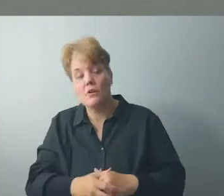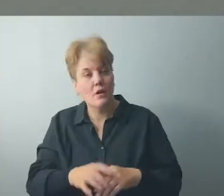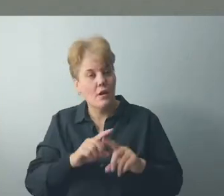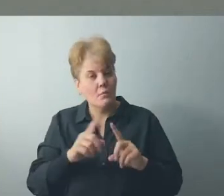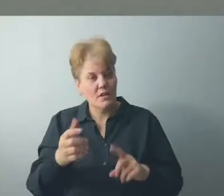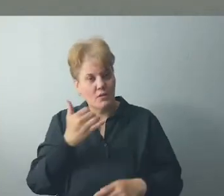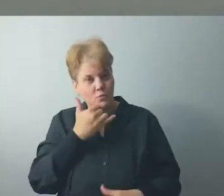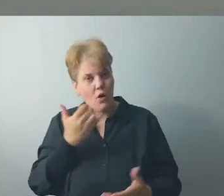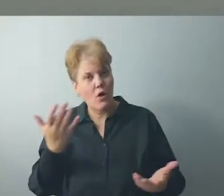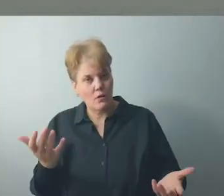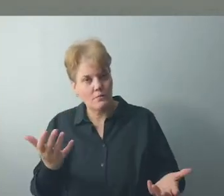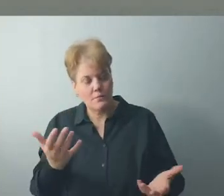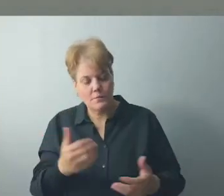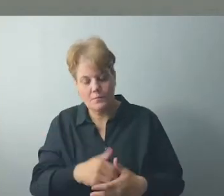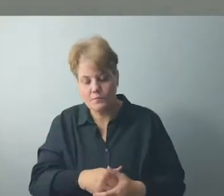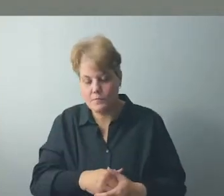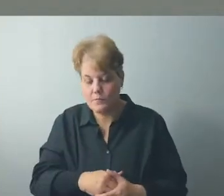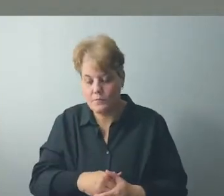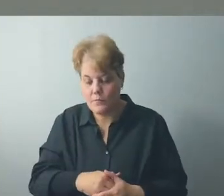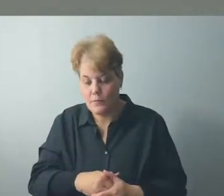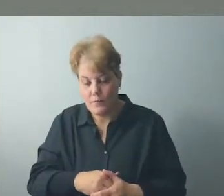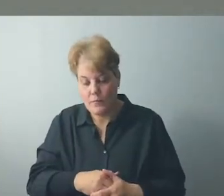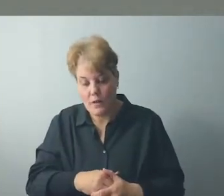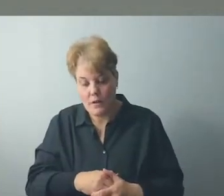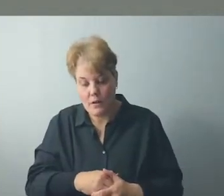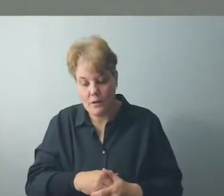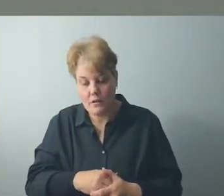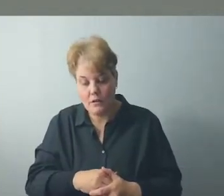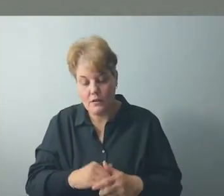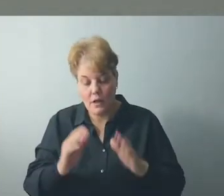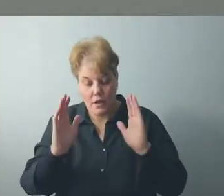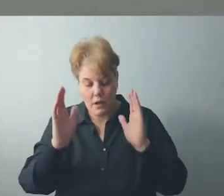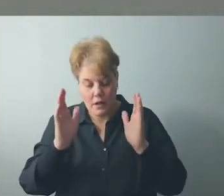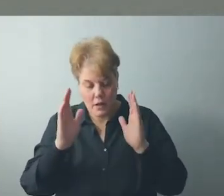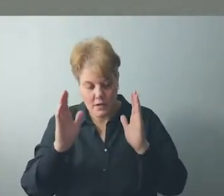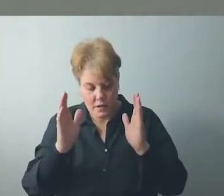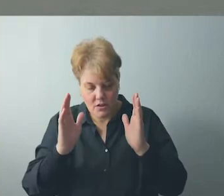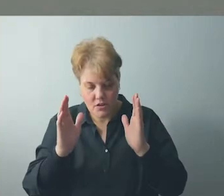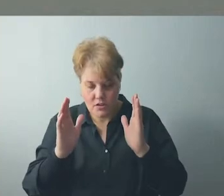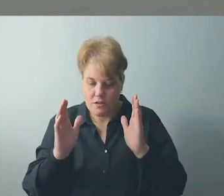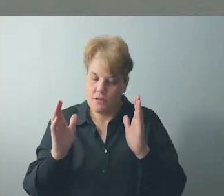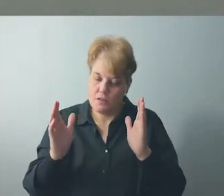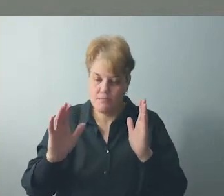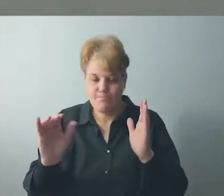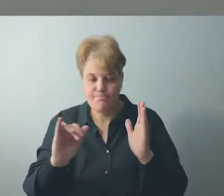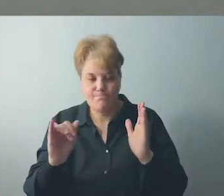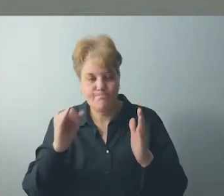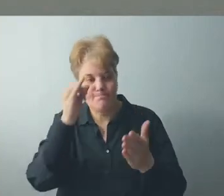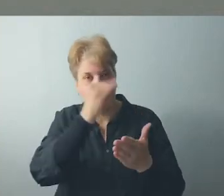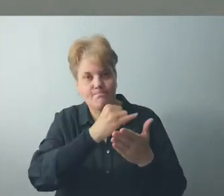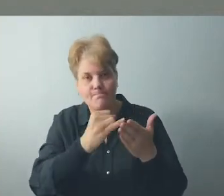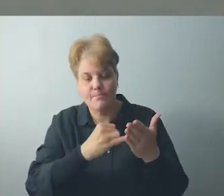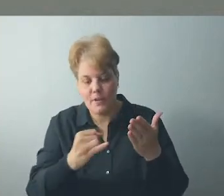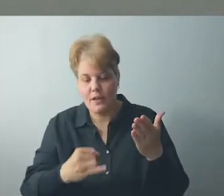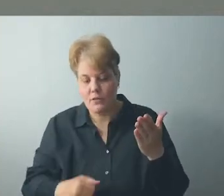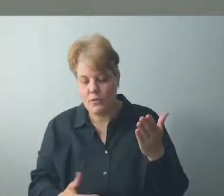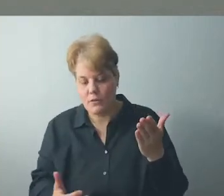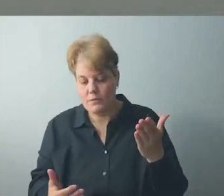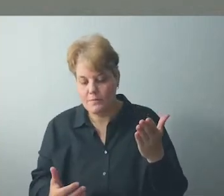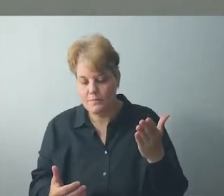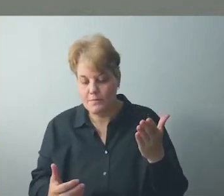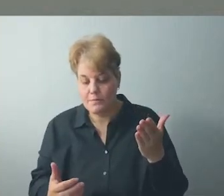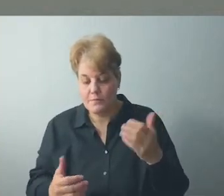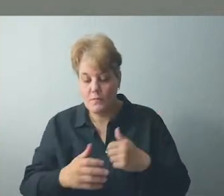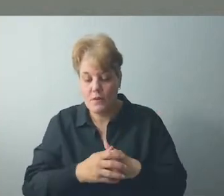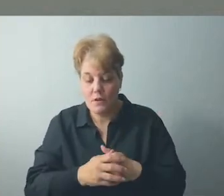toes. But metaphorically, it's as if we step on their ideas. There's quite an art to listening and I, for